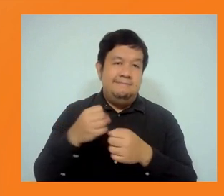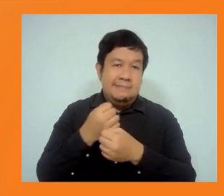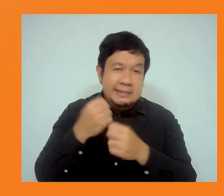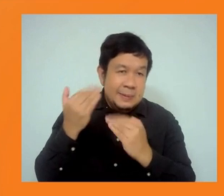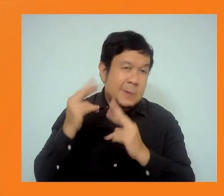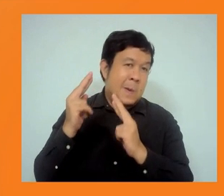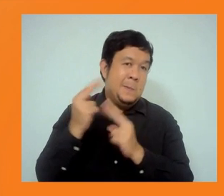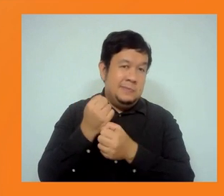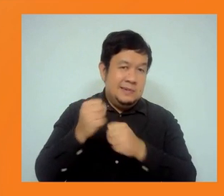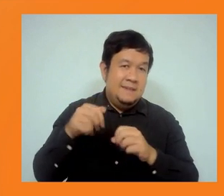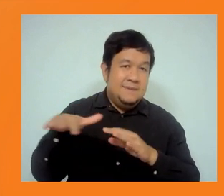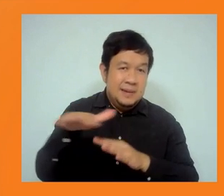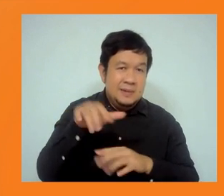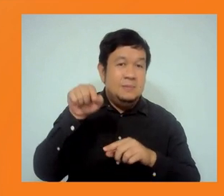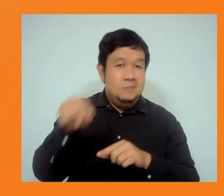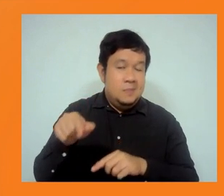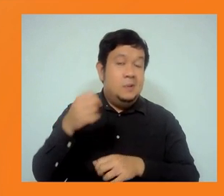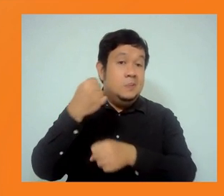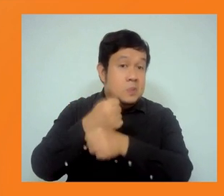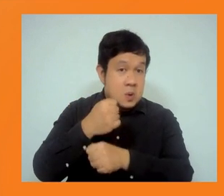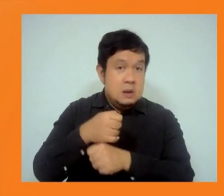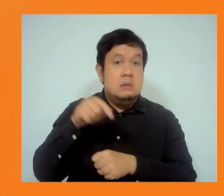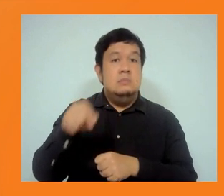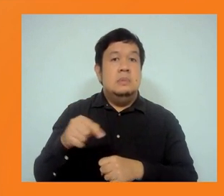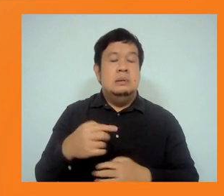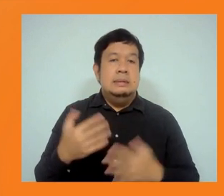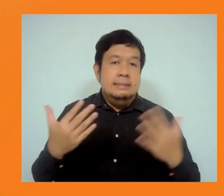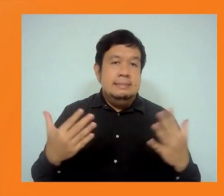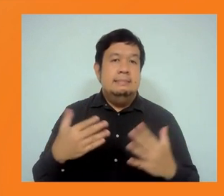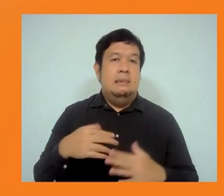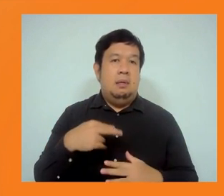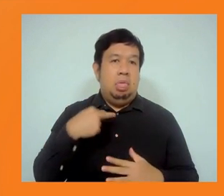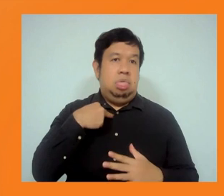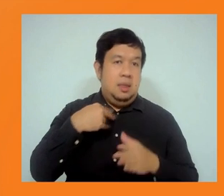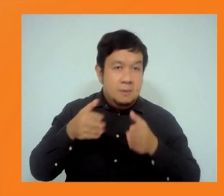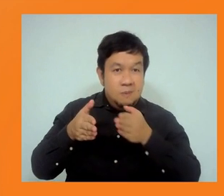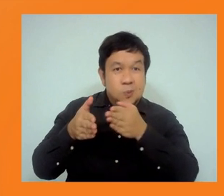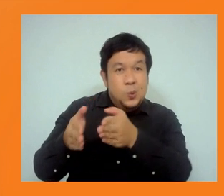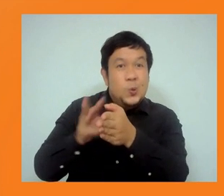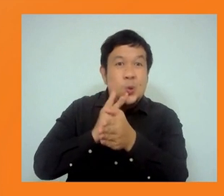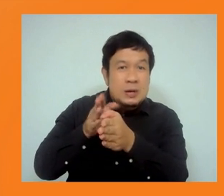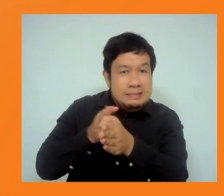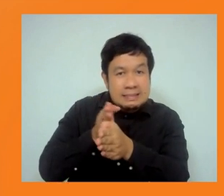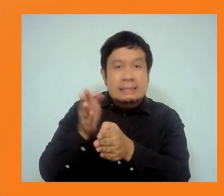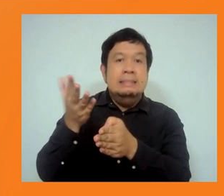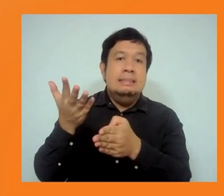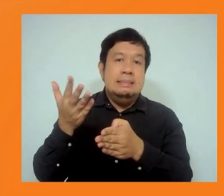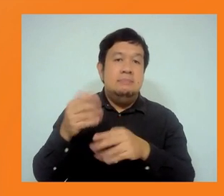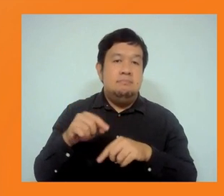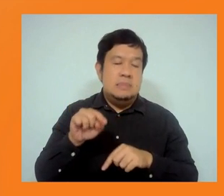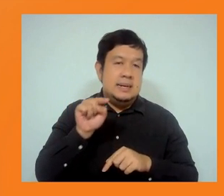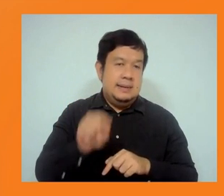are all real problems and have not been addressed by ADB SPS 2009. So a lot of stories, including